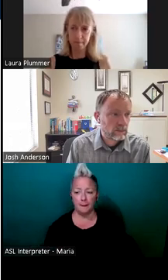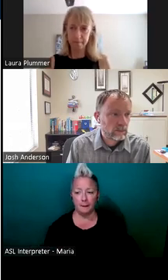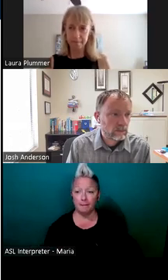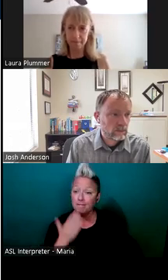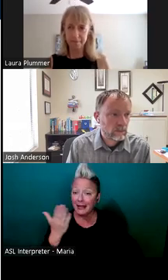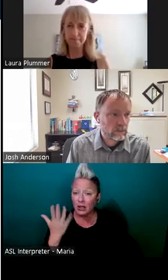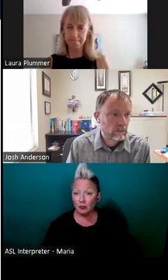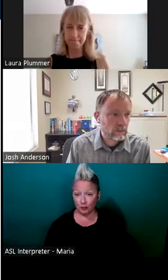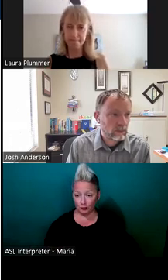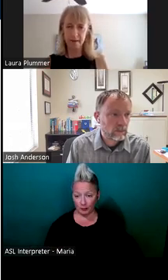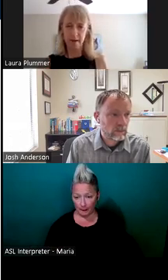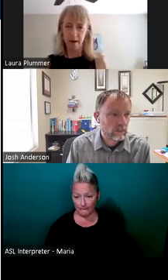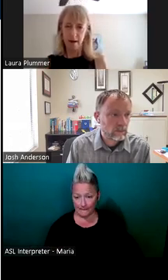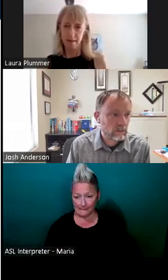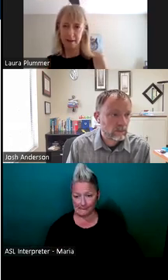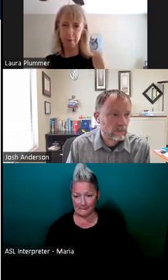you so much.